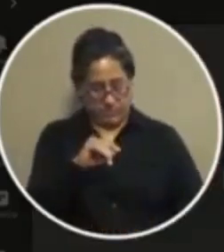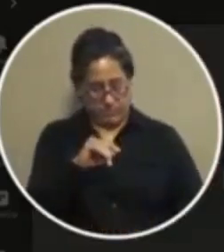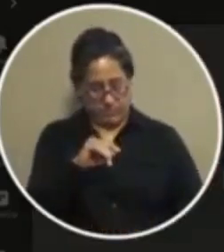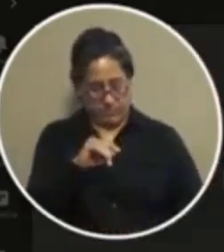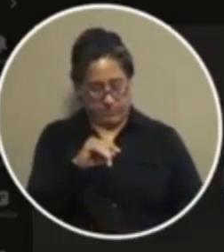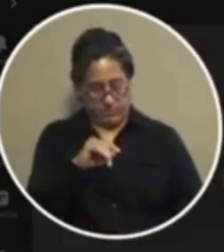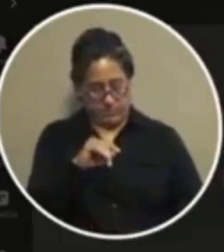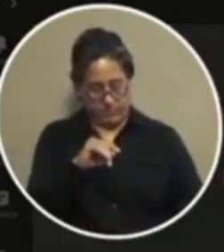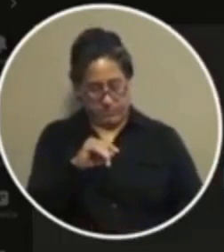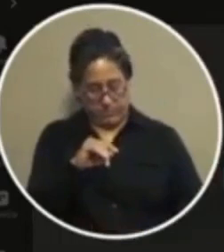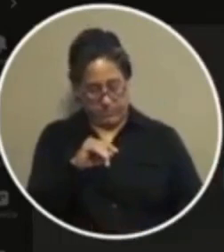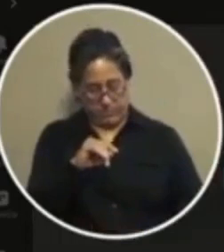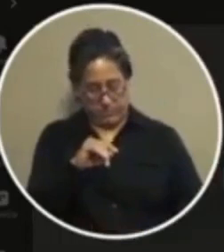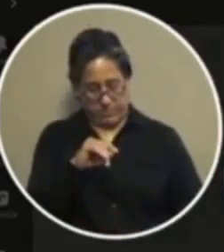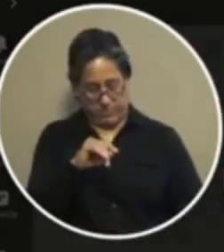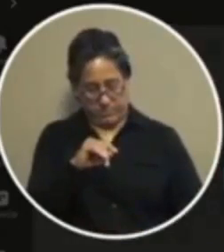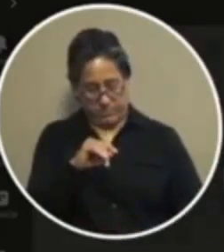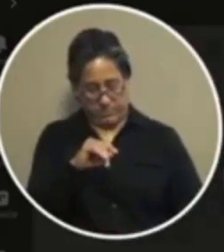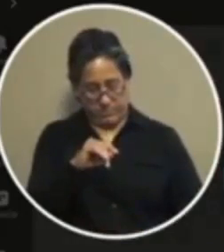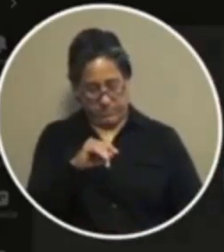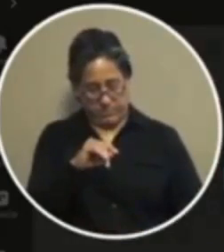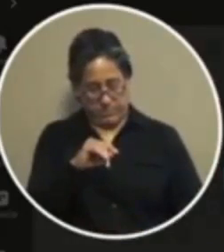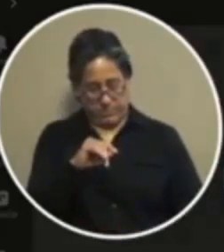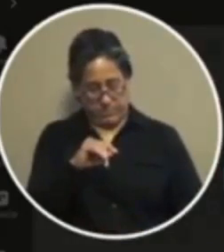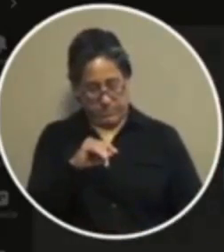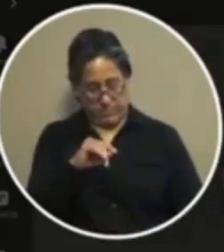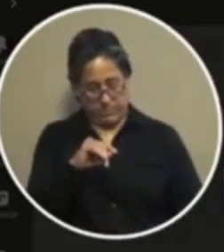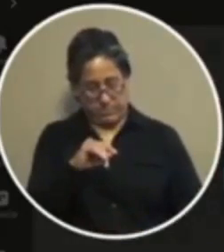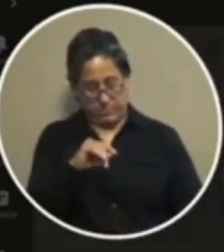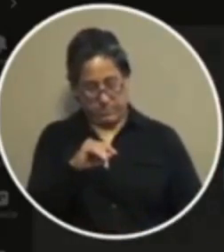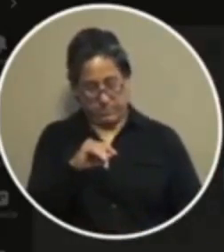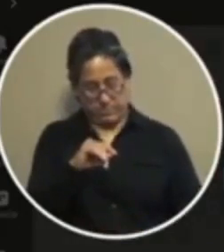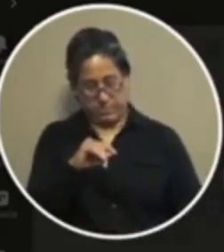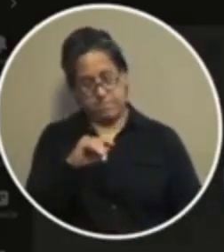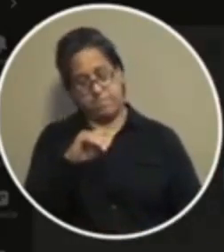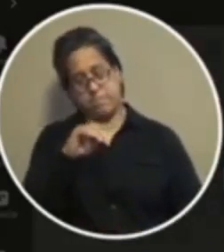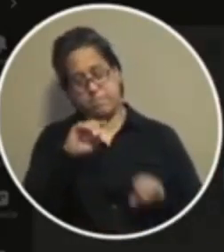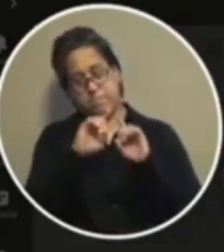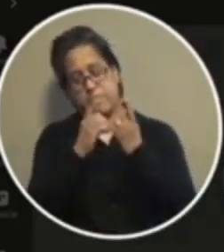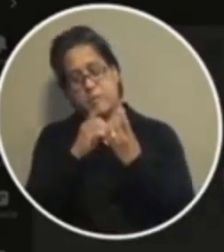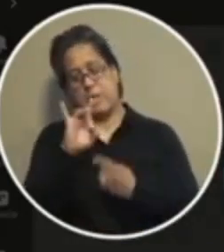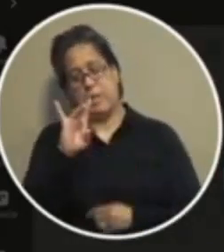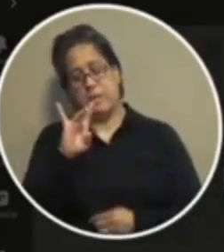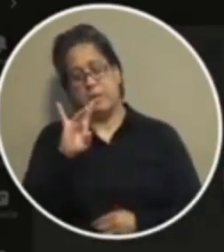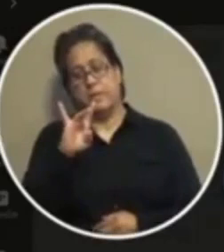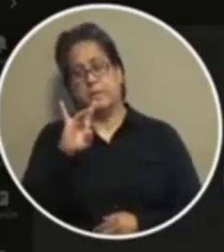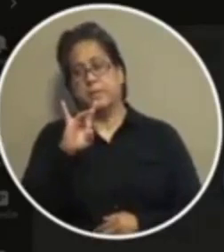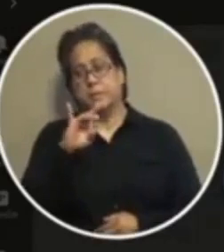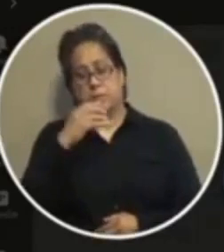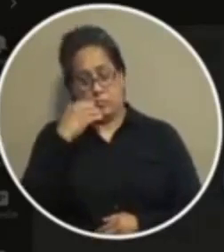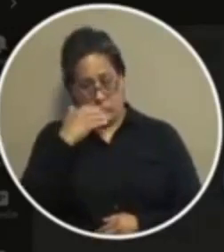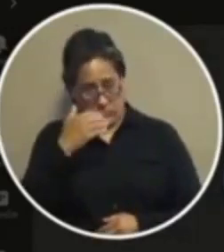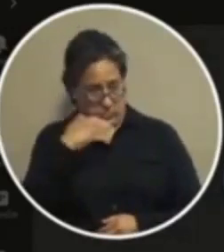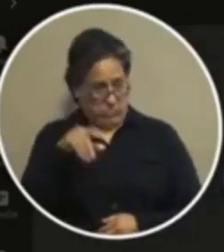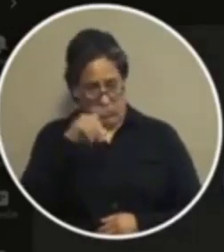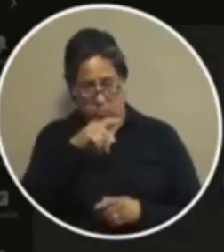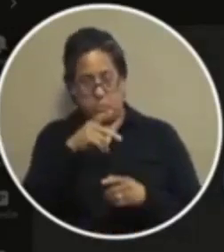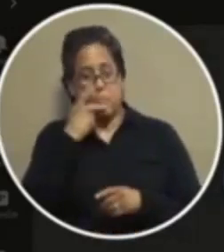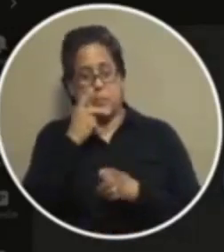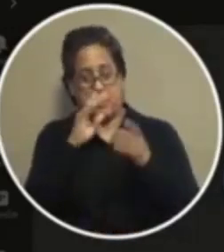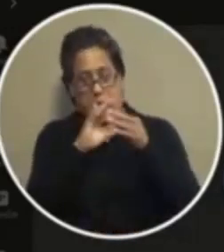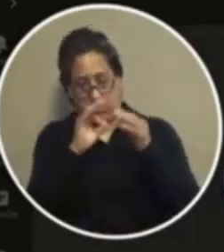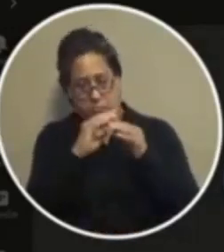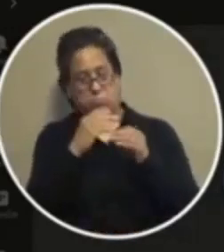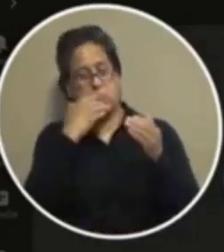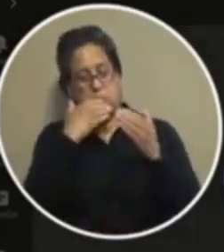thank you mayor um i want to thank everyone who um called in with public comment